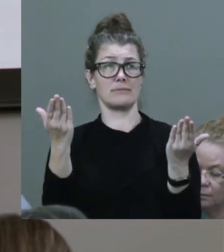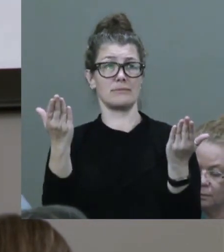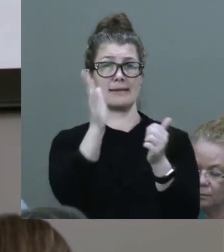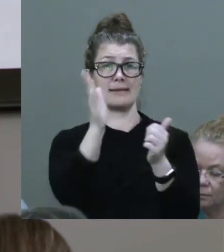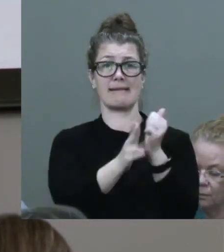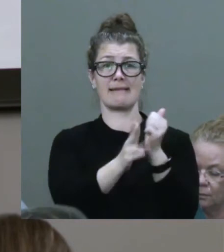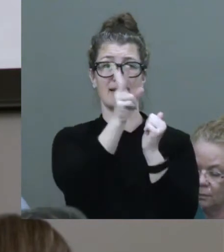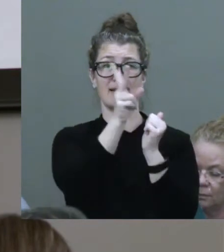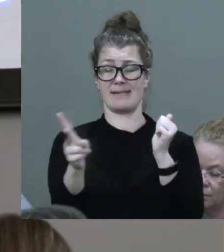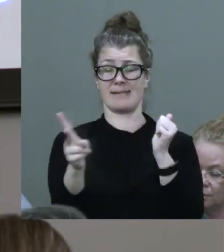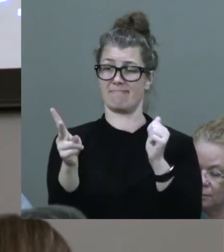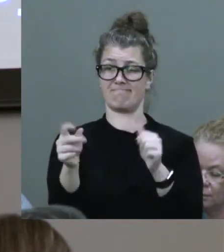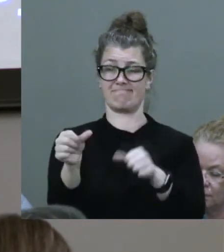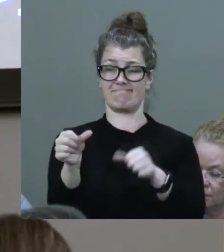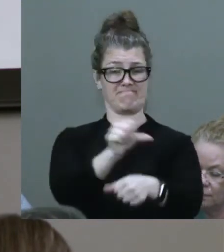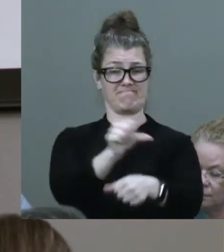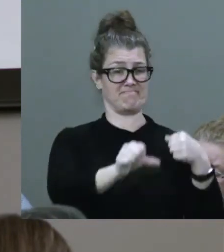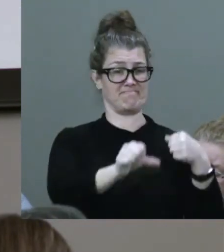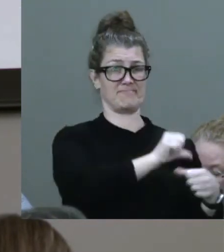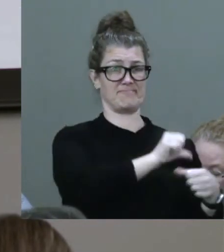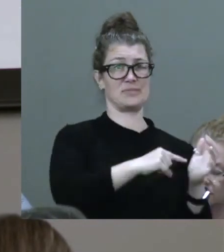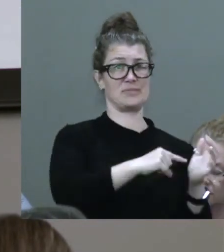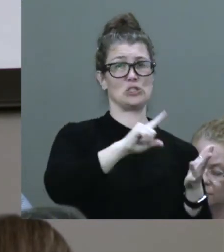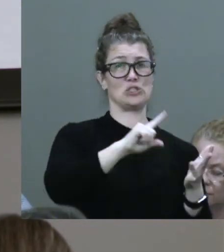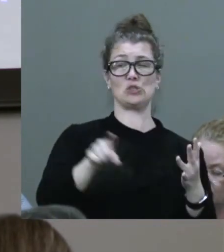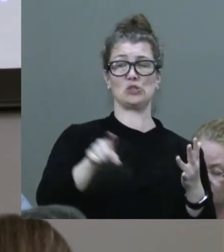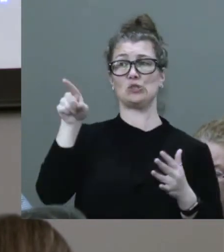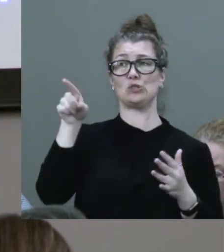subject to the convenience of others.